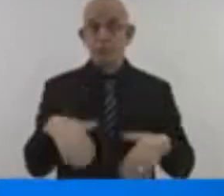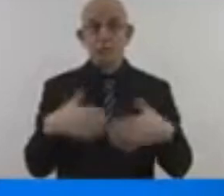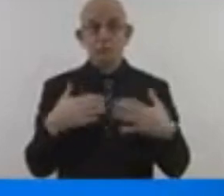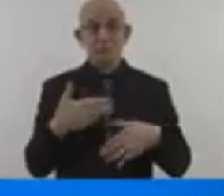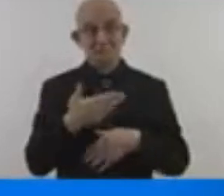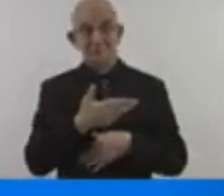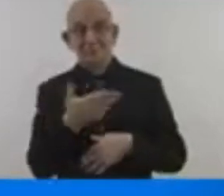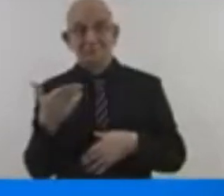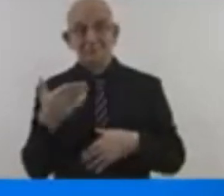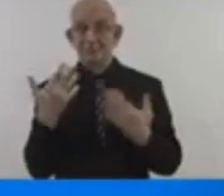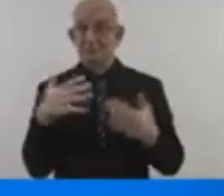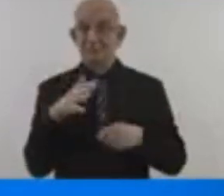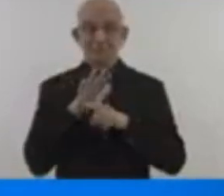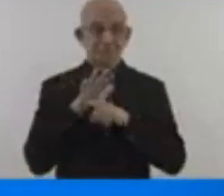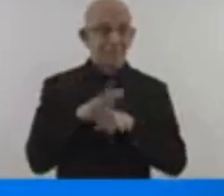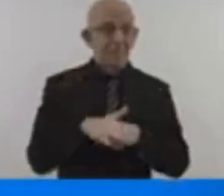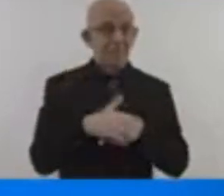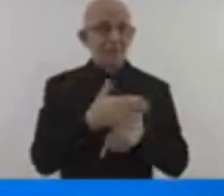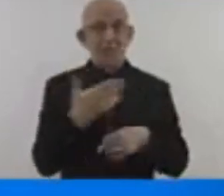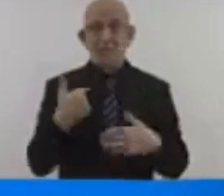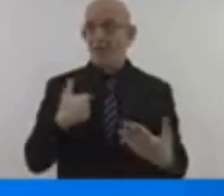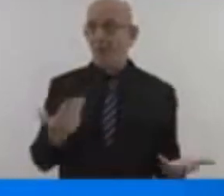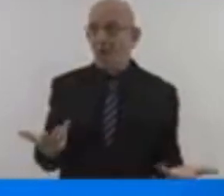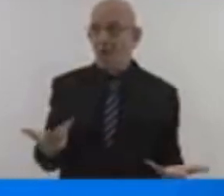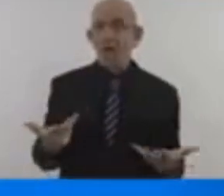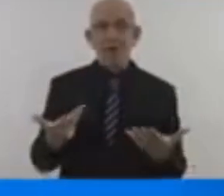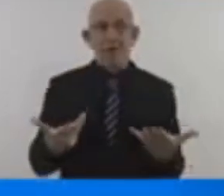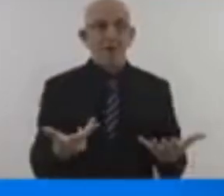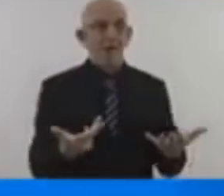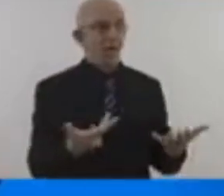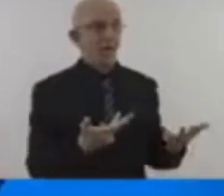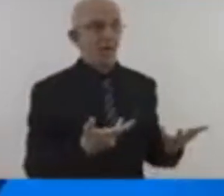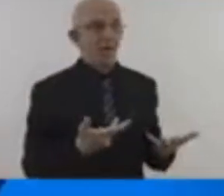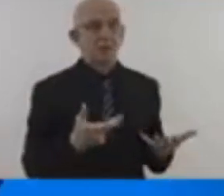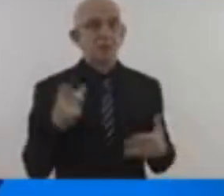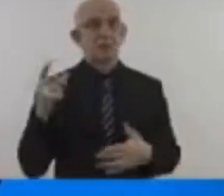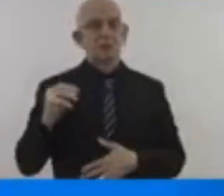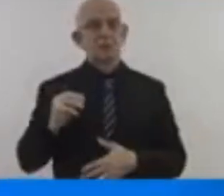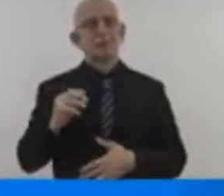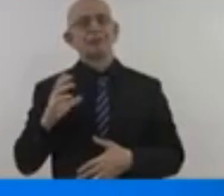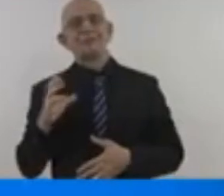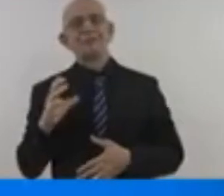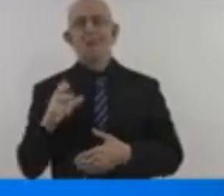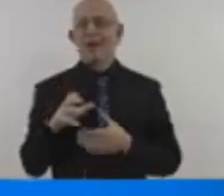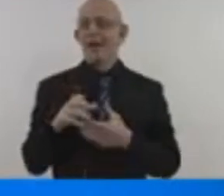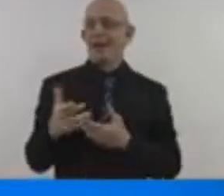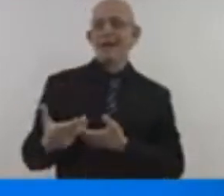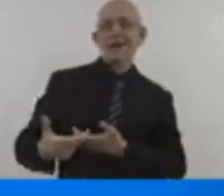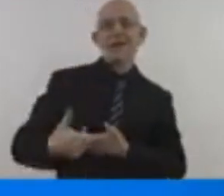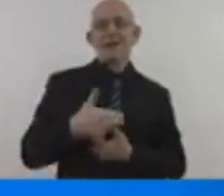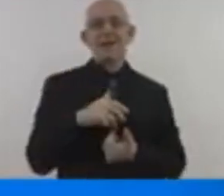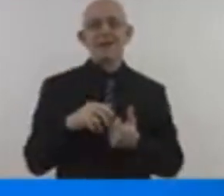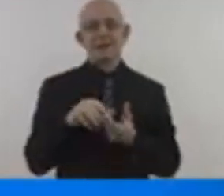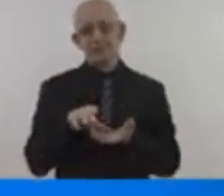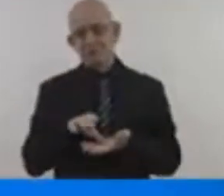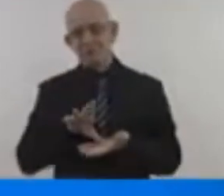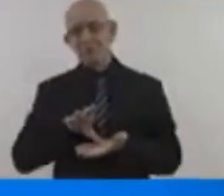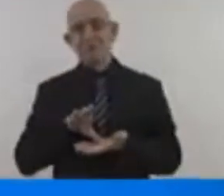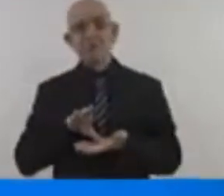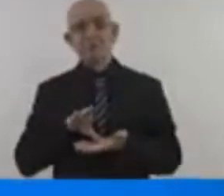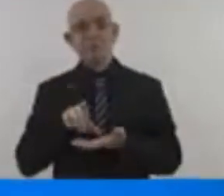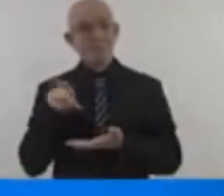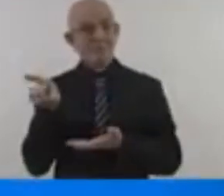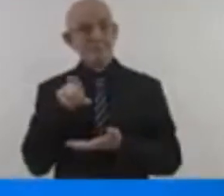Oxfam finds the richest billionaires emit more carbon in an hour and a half than the average